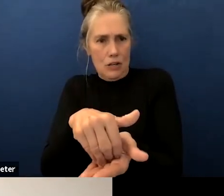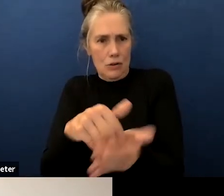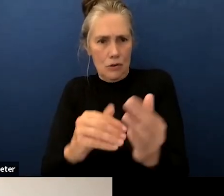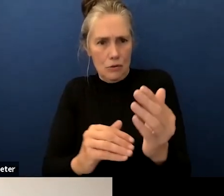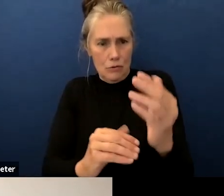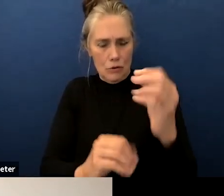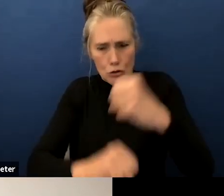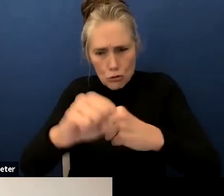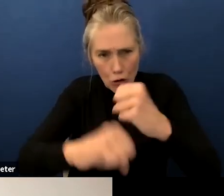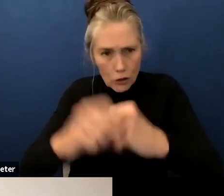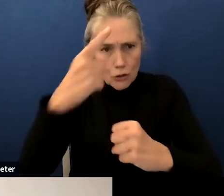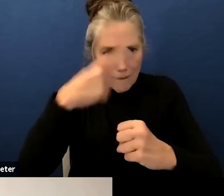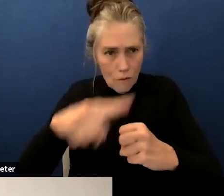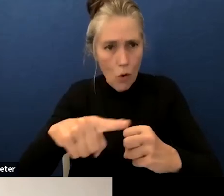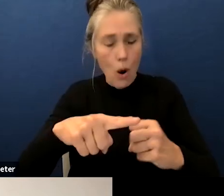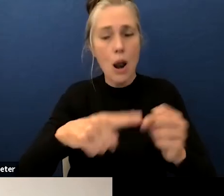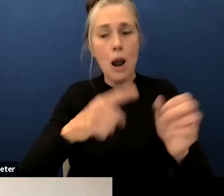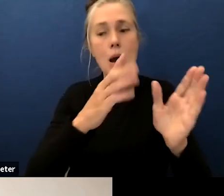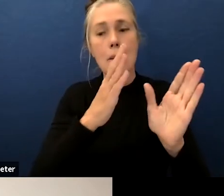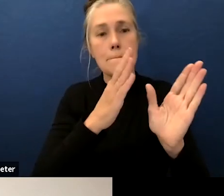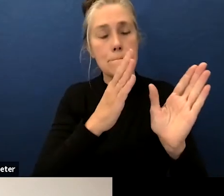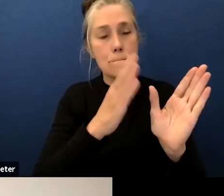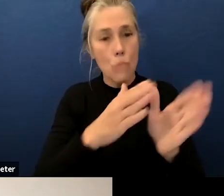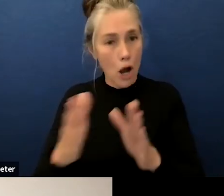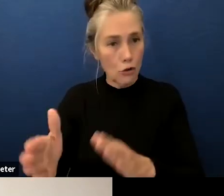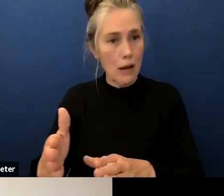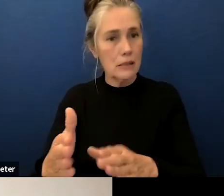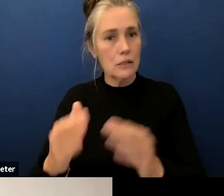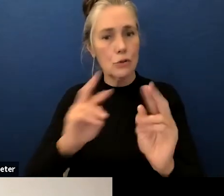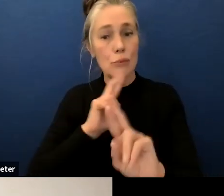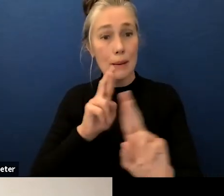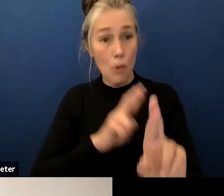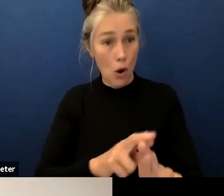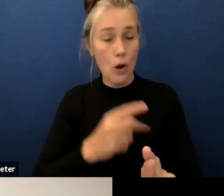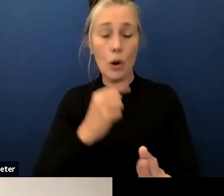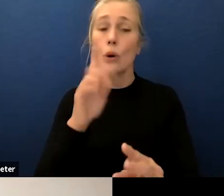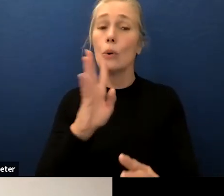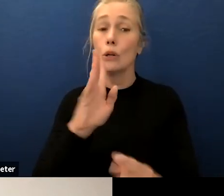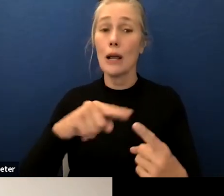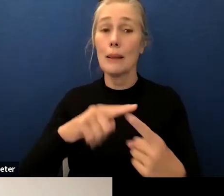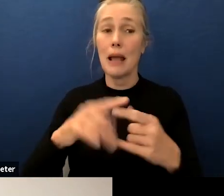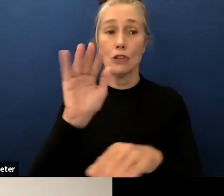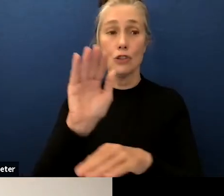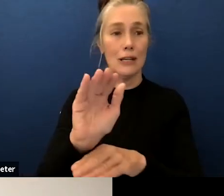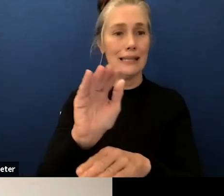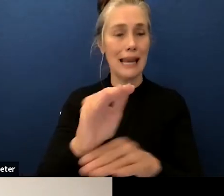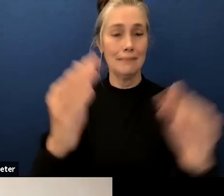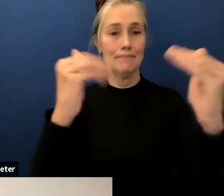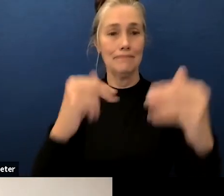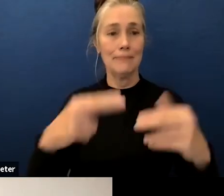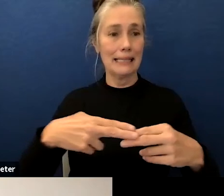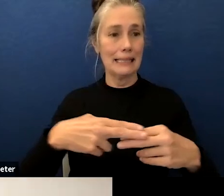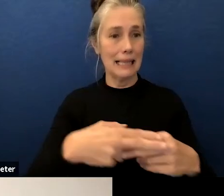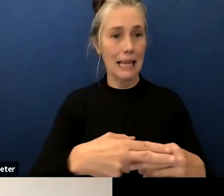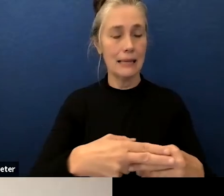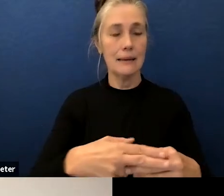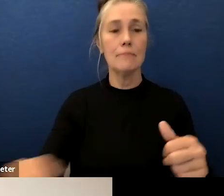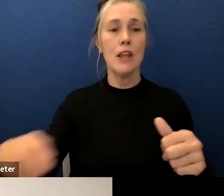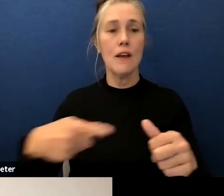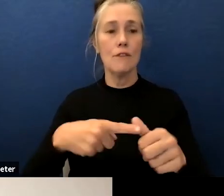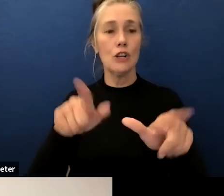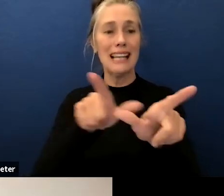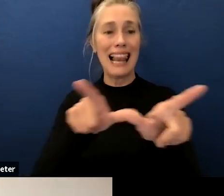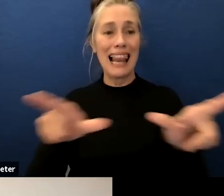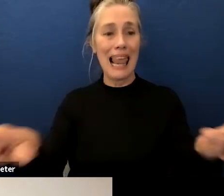our let's begin next slide by looking at language fluency subgroup